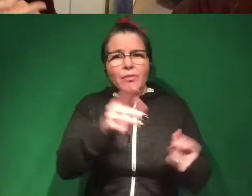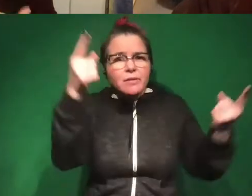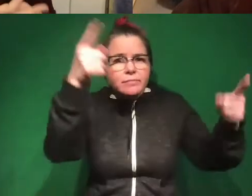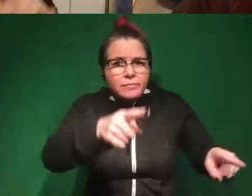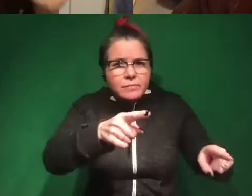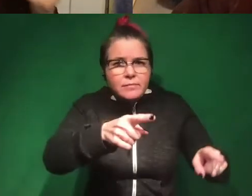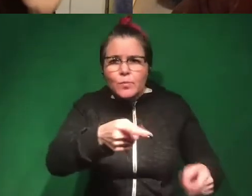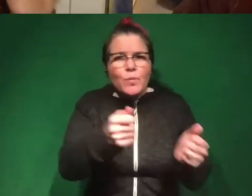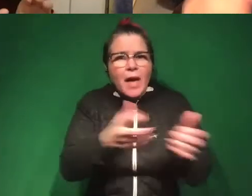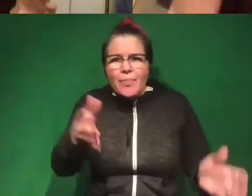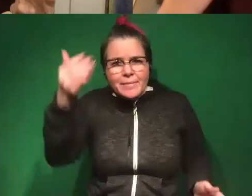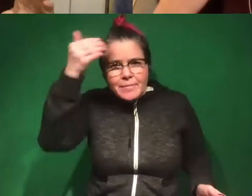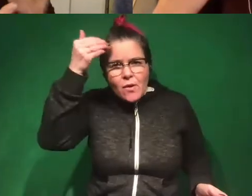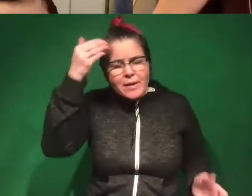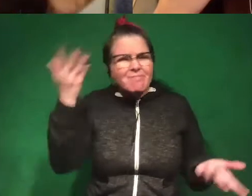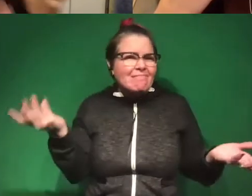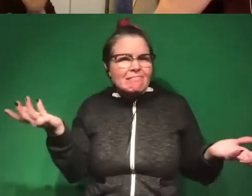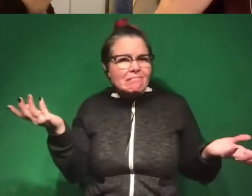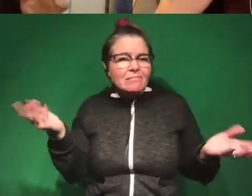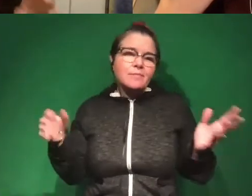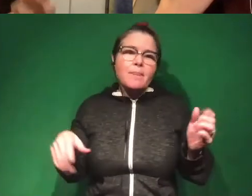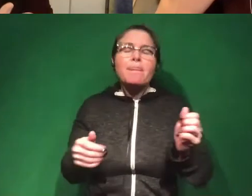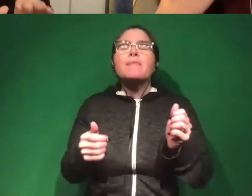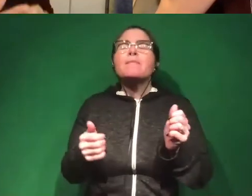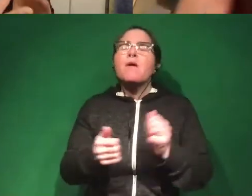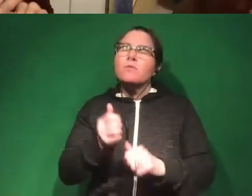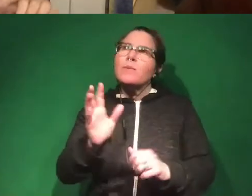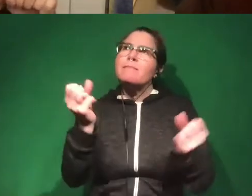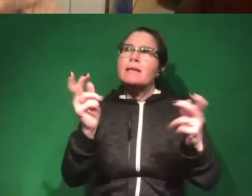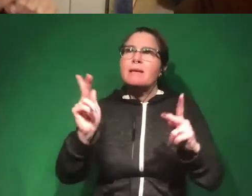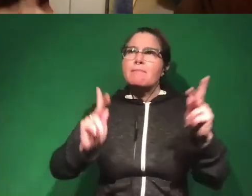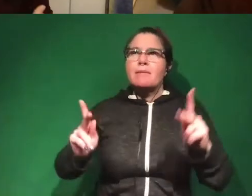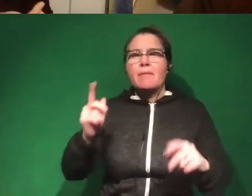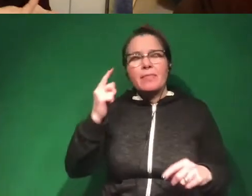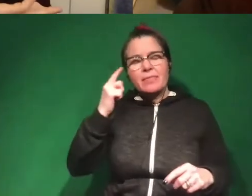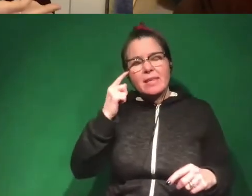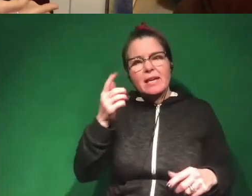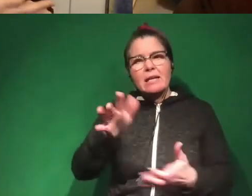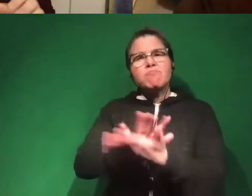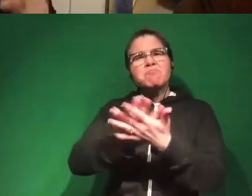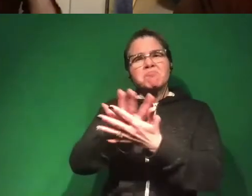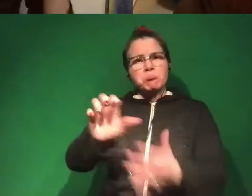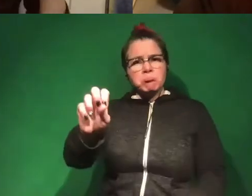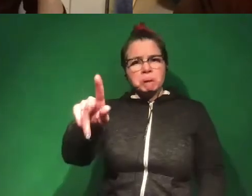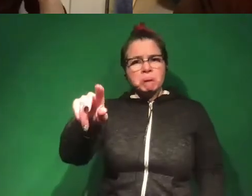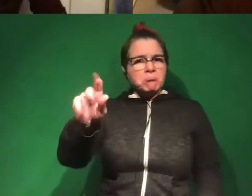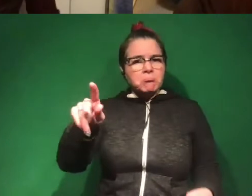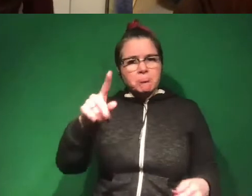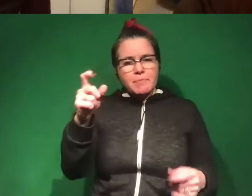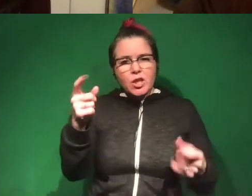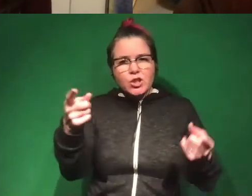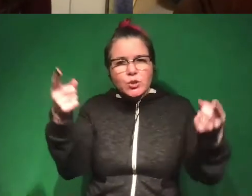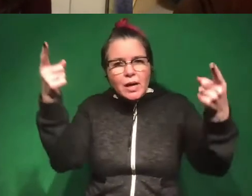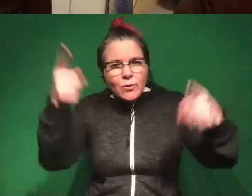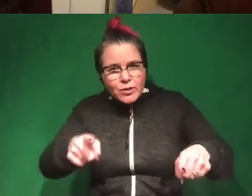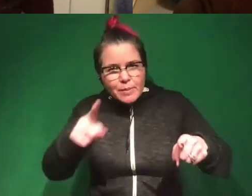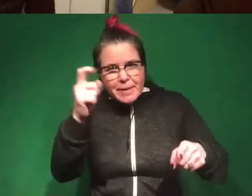Now, most, well, not most, many scholars think that that's vaguely okay, because you've consented to it by putting